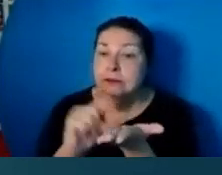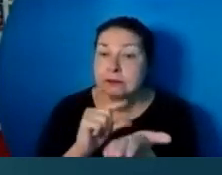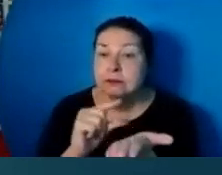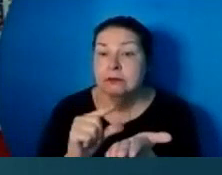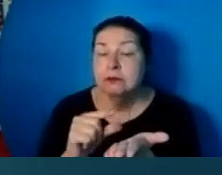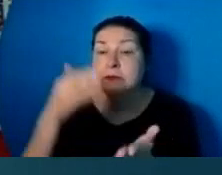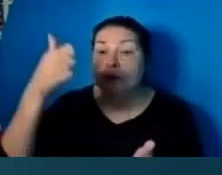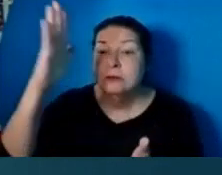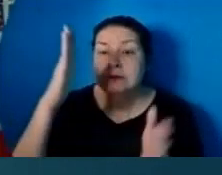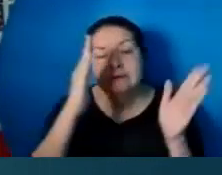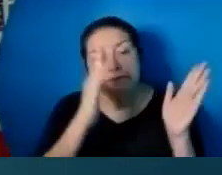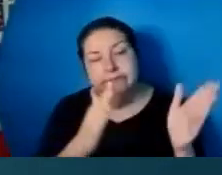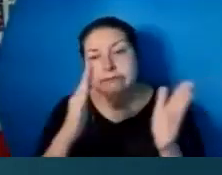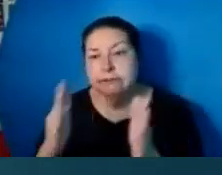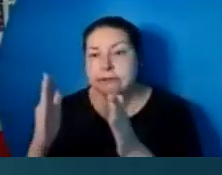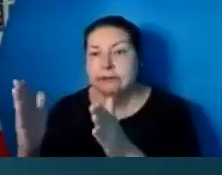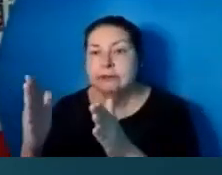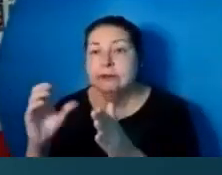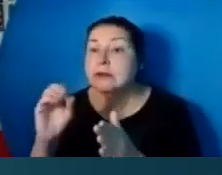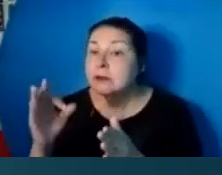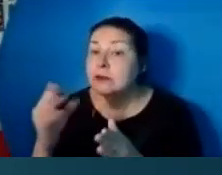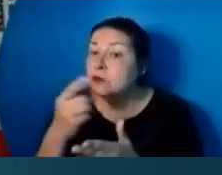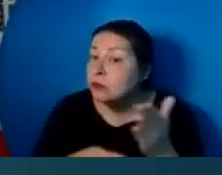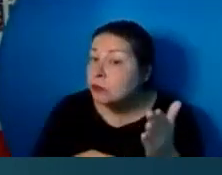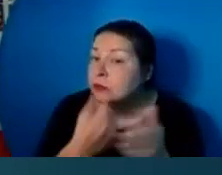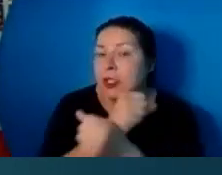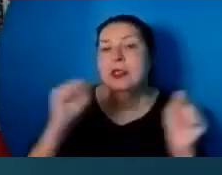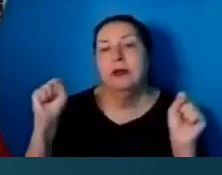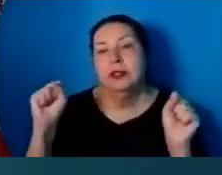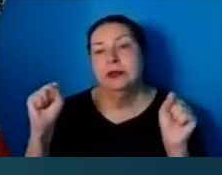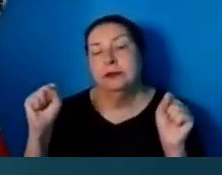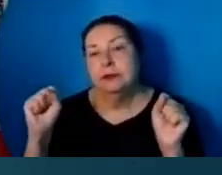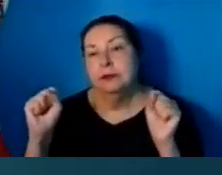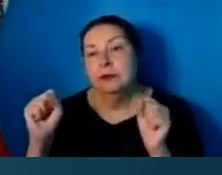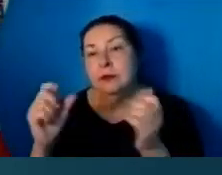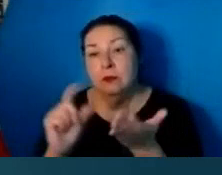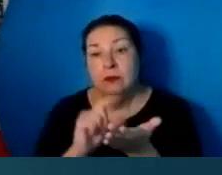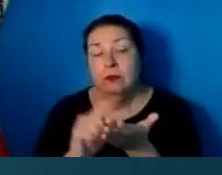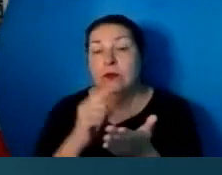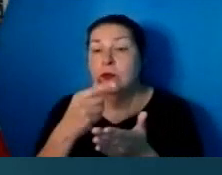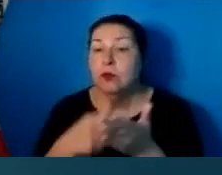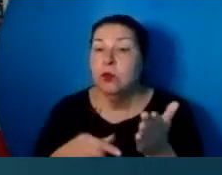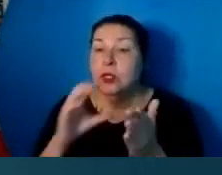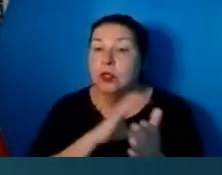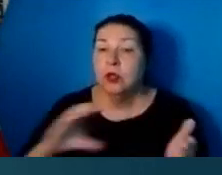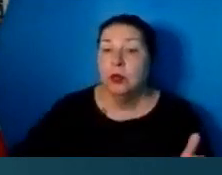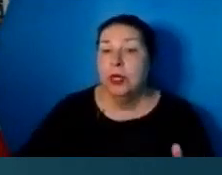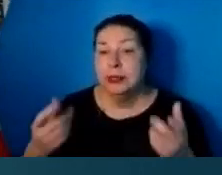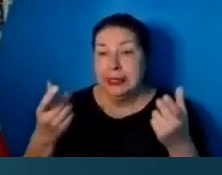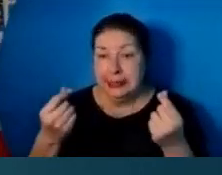God's plan of salvation. The gospel is what Christ has done